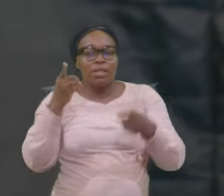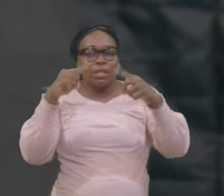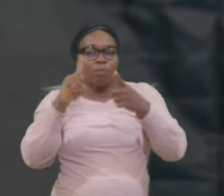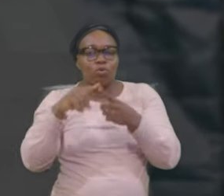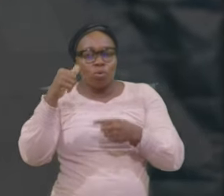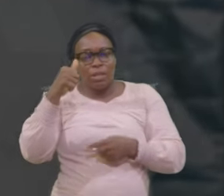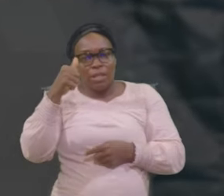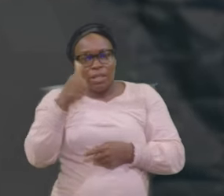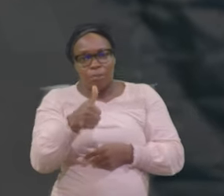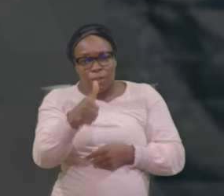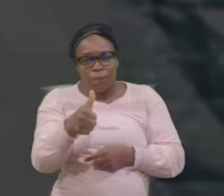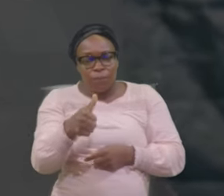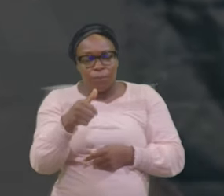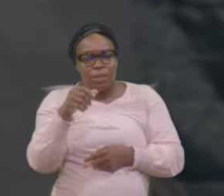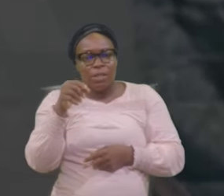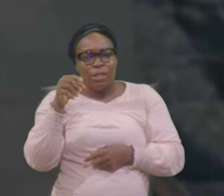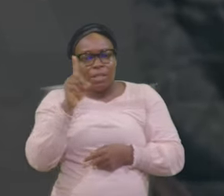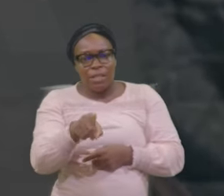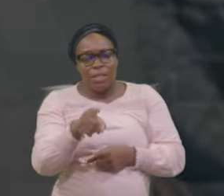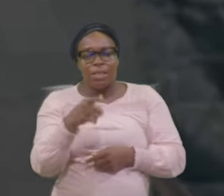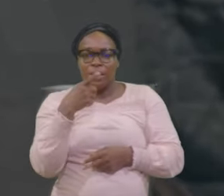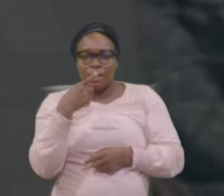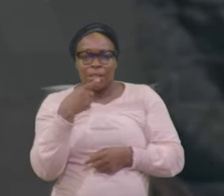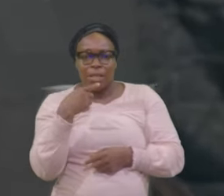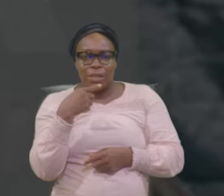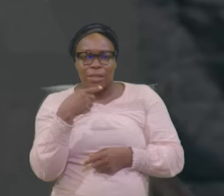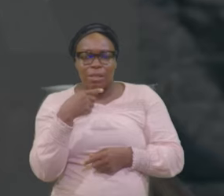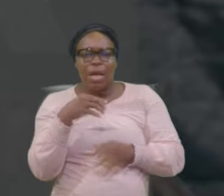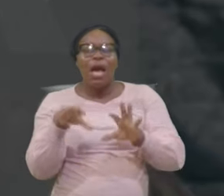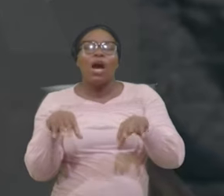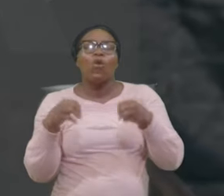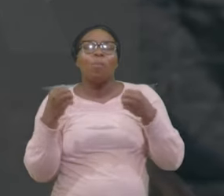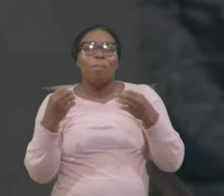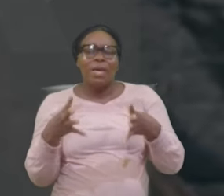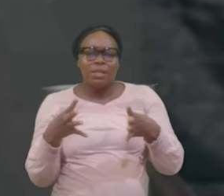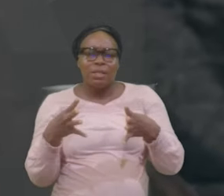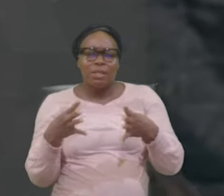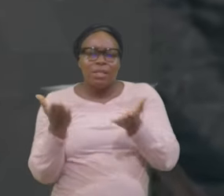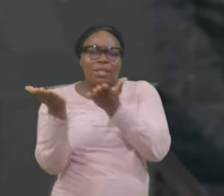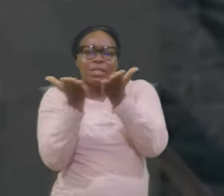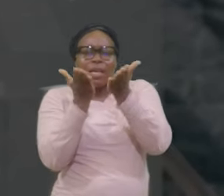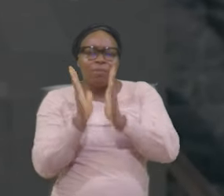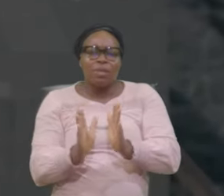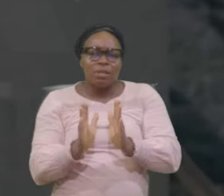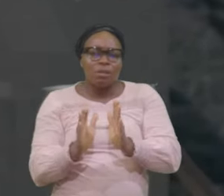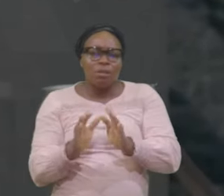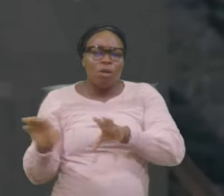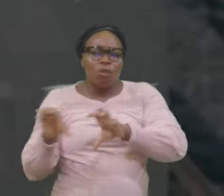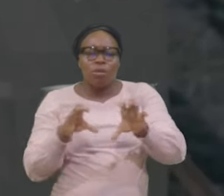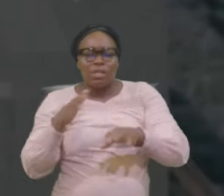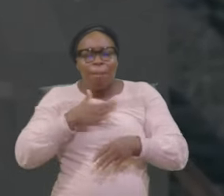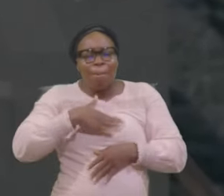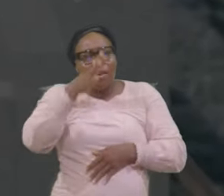said How many Higher Servants Of my Fathers Have